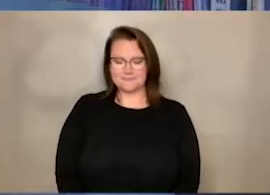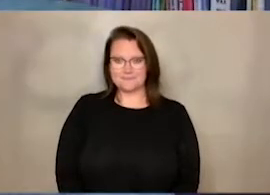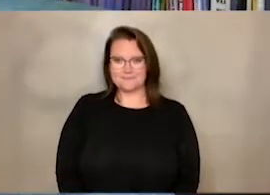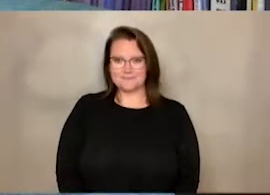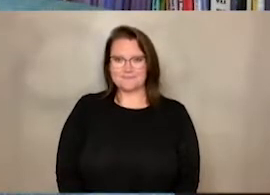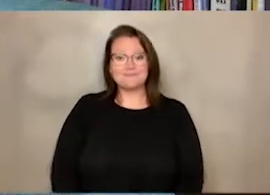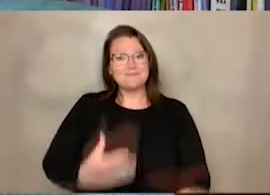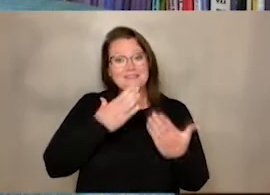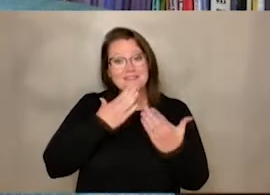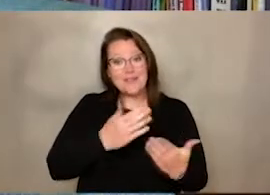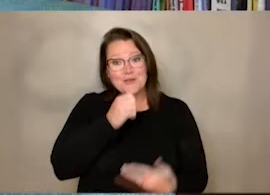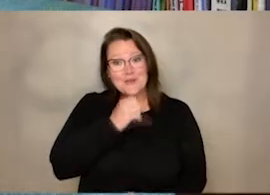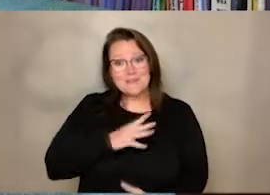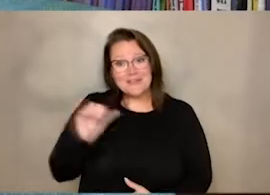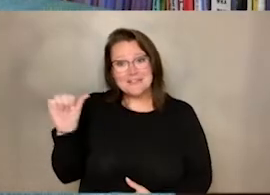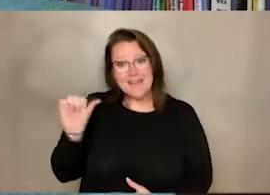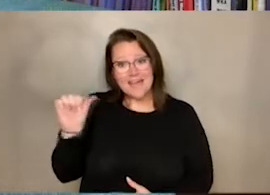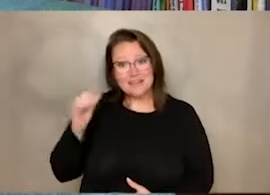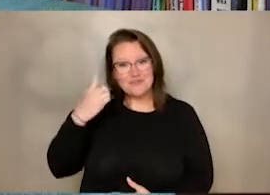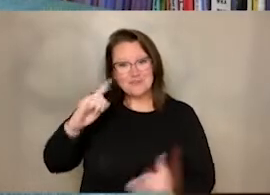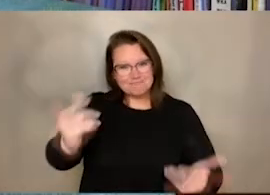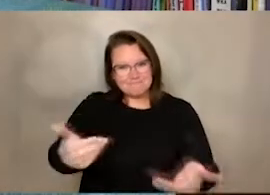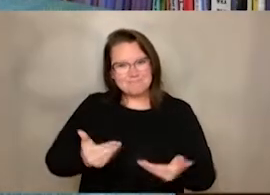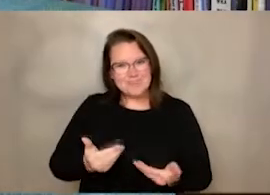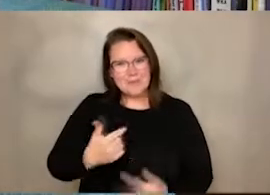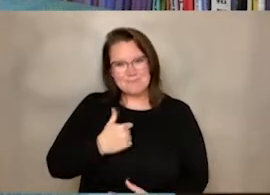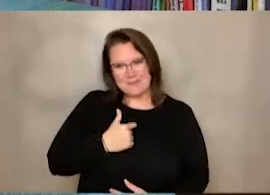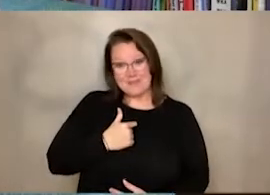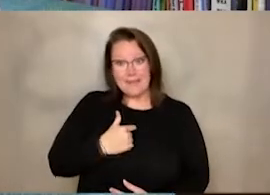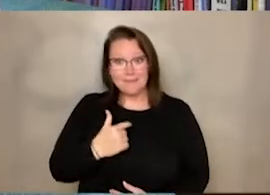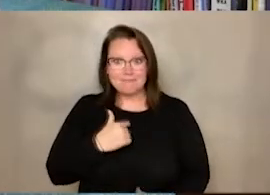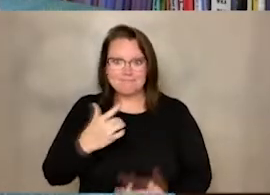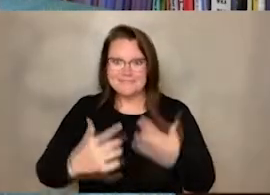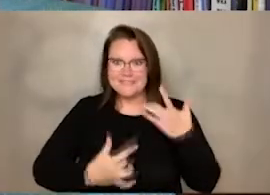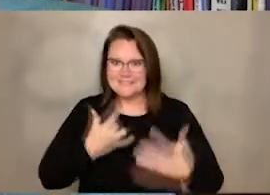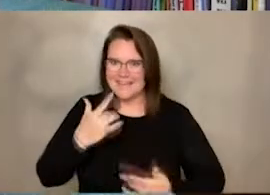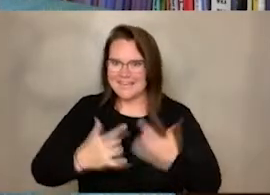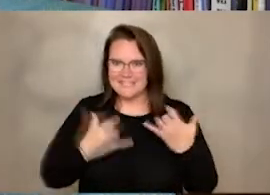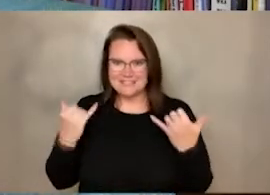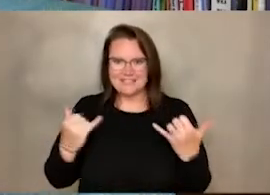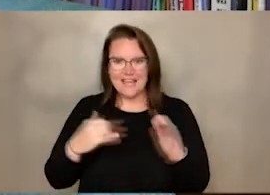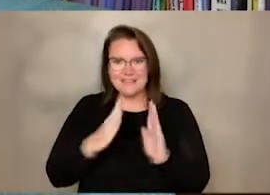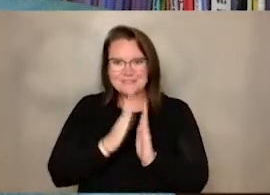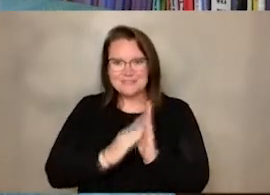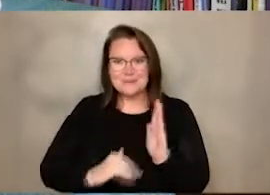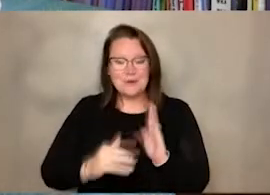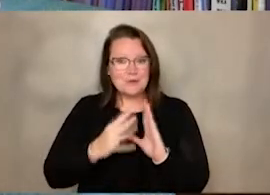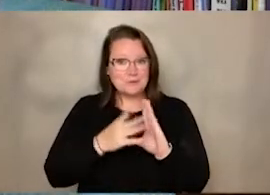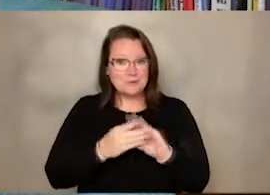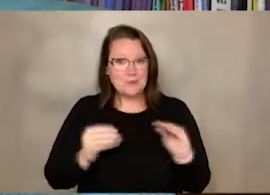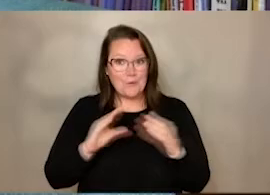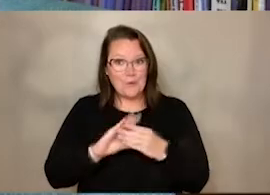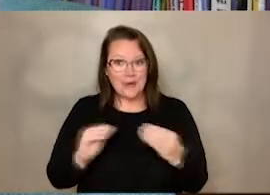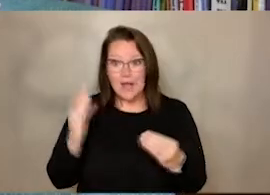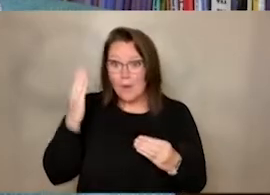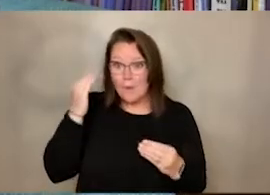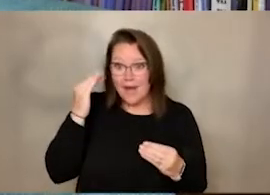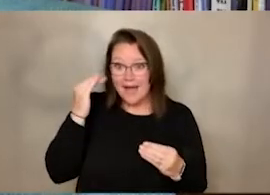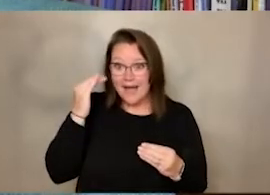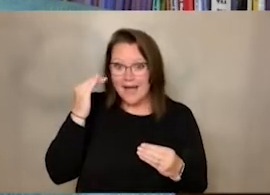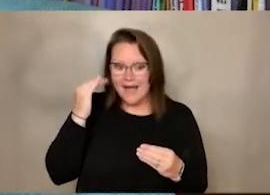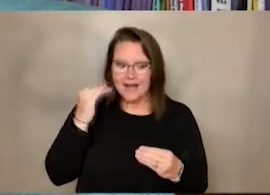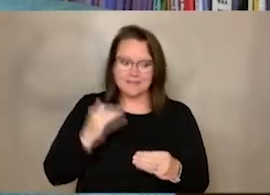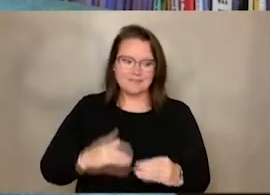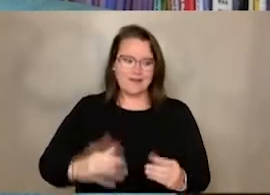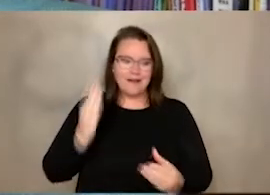Thank you, Ms. Ashley, for that wonderful introduction. I'm so excited about today's read aloud, of course, because why? It is